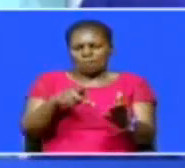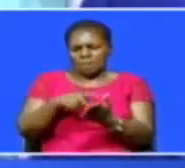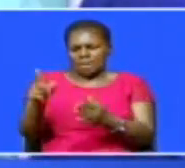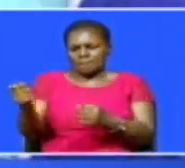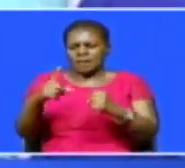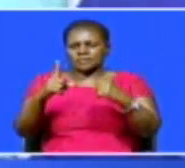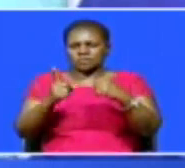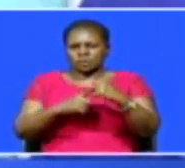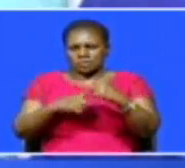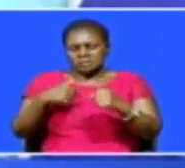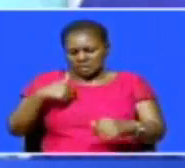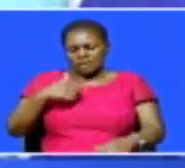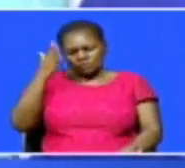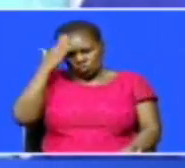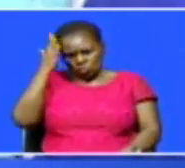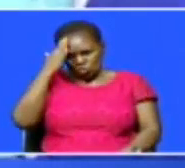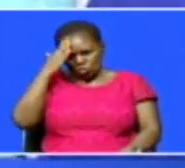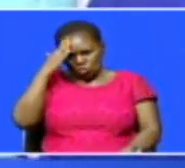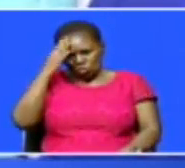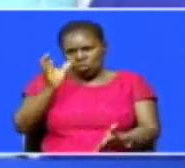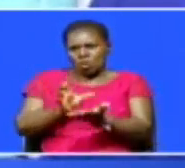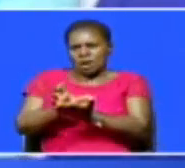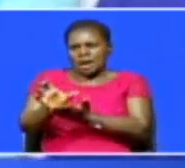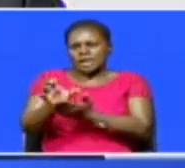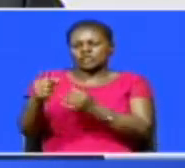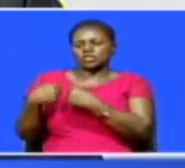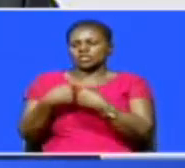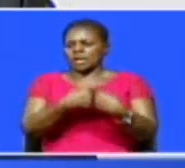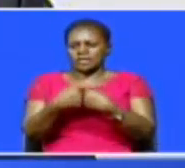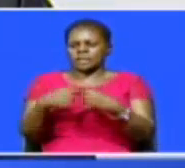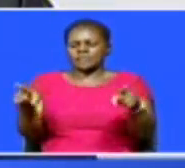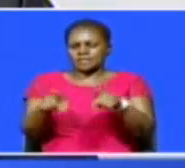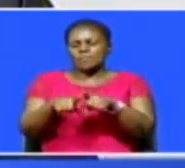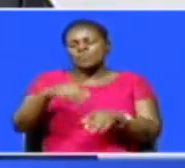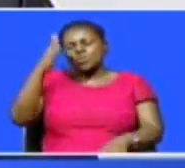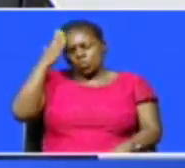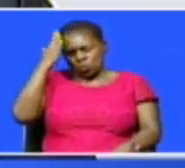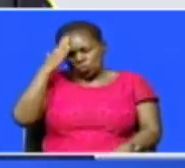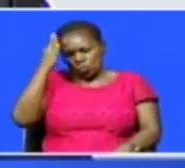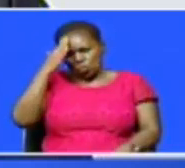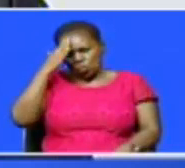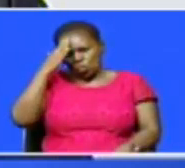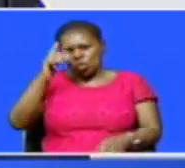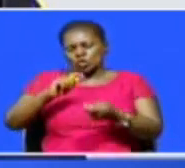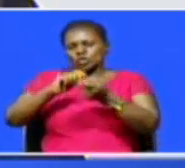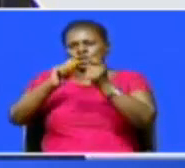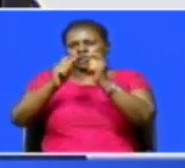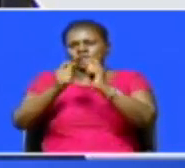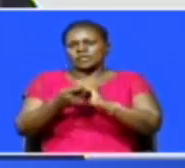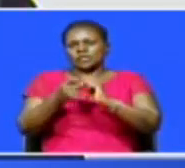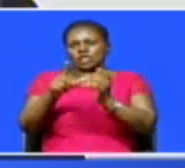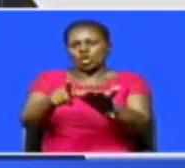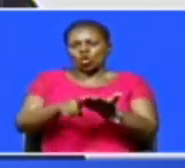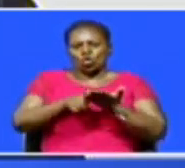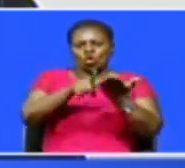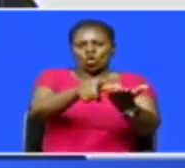We are alive to the cash flow challenges banks are having. We are also alive to the restructuring of the loans that the